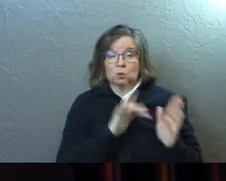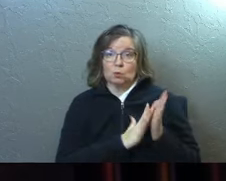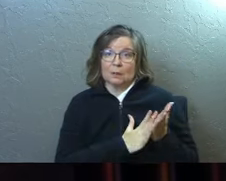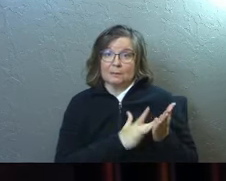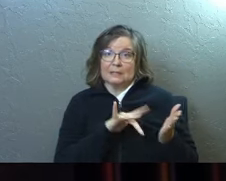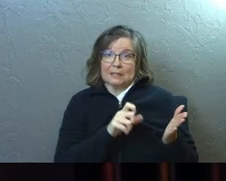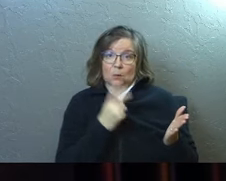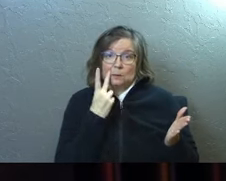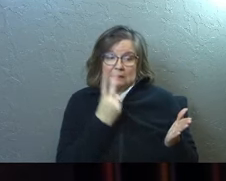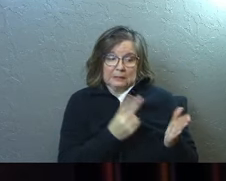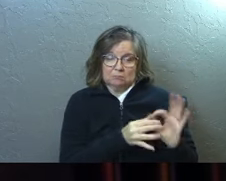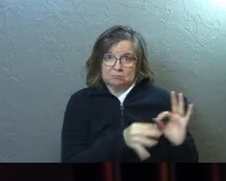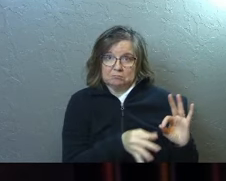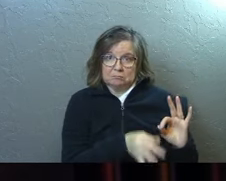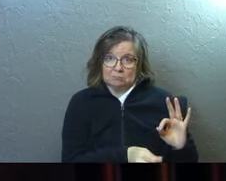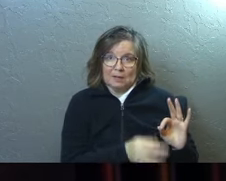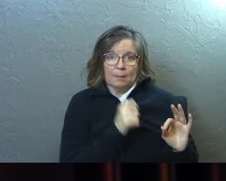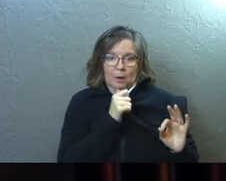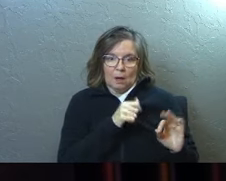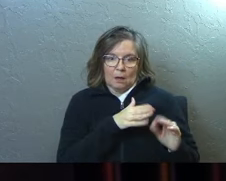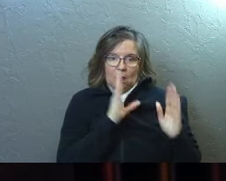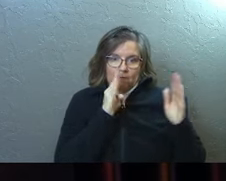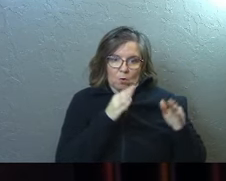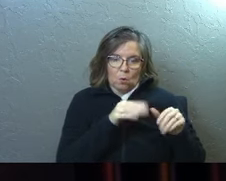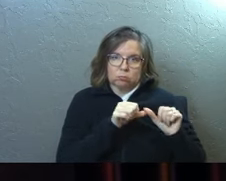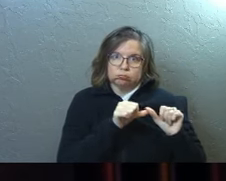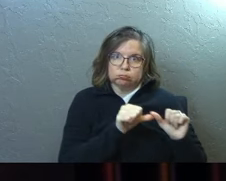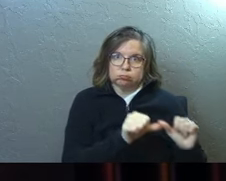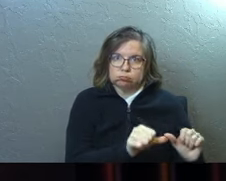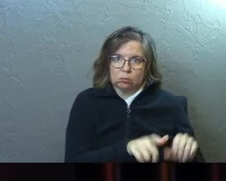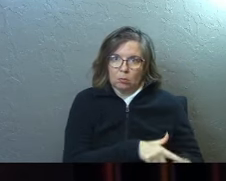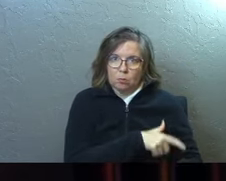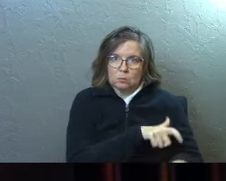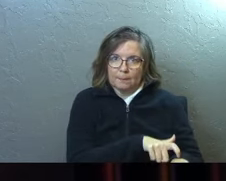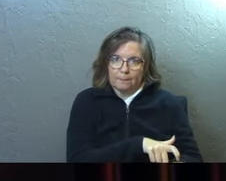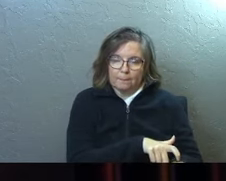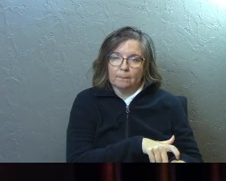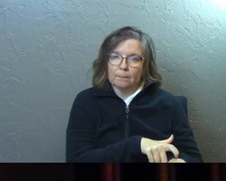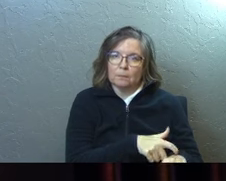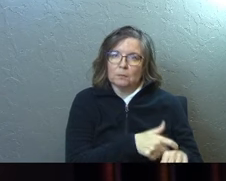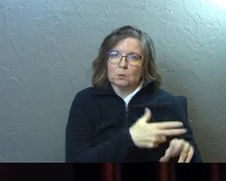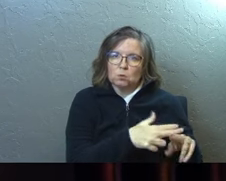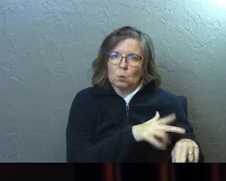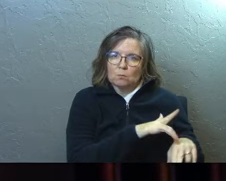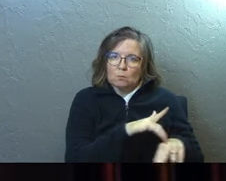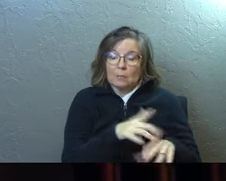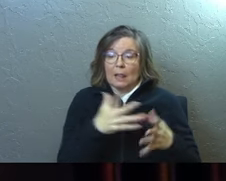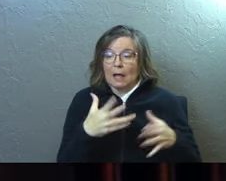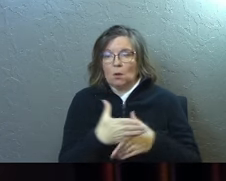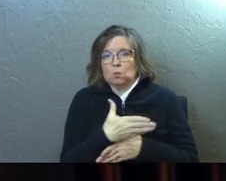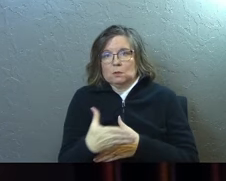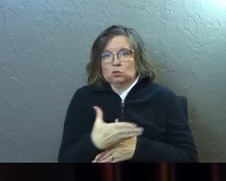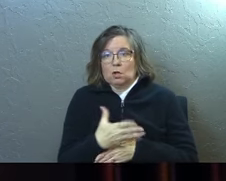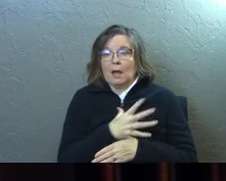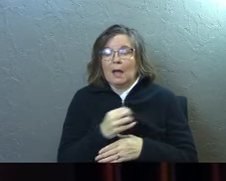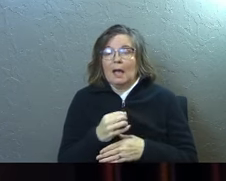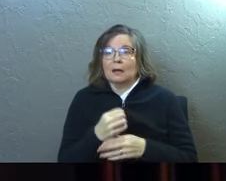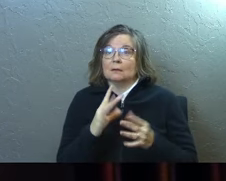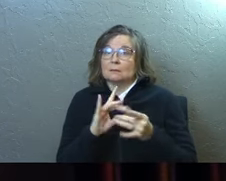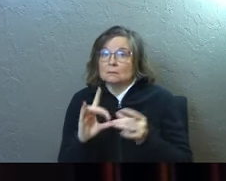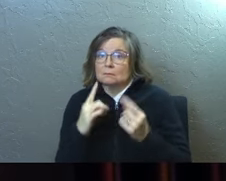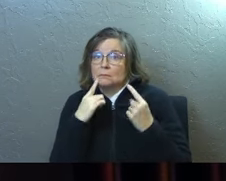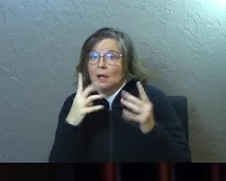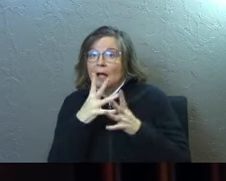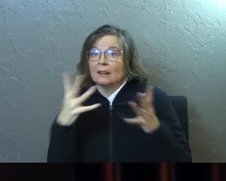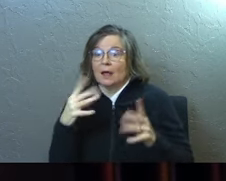scripture has to say, but we're not going to spend time in a large passage of scripture today. Um, there's a lot that I want to share. And, and the disclaimer